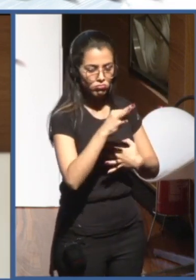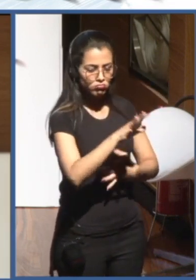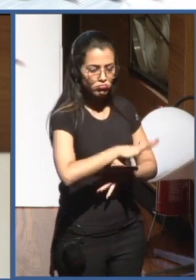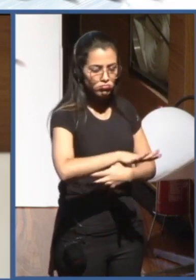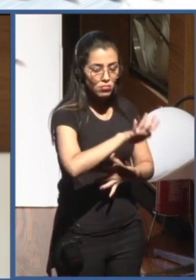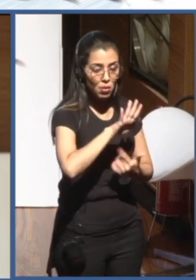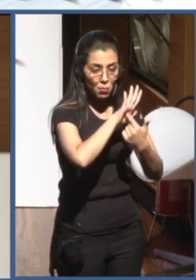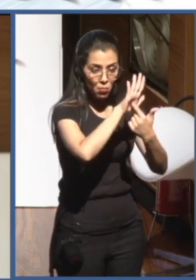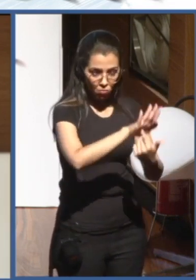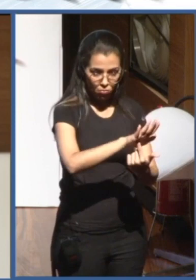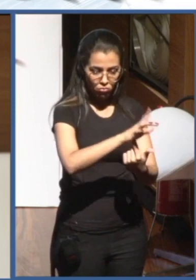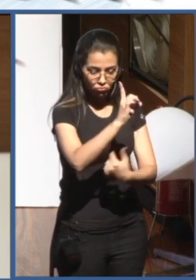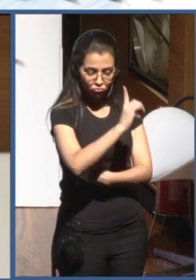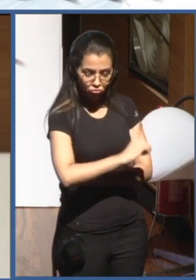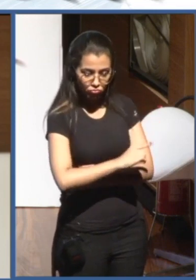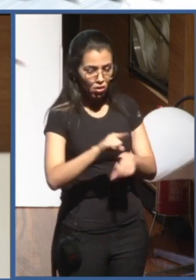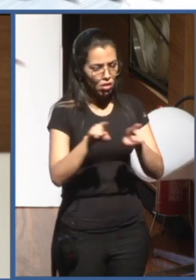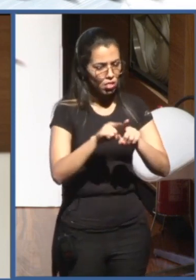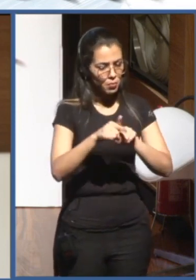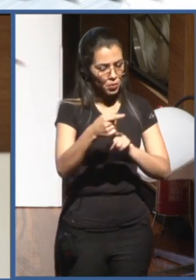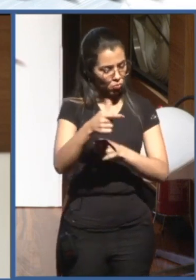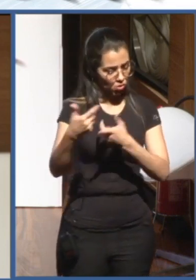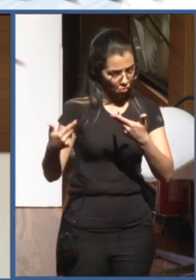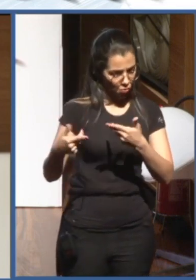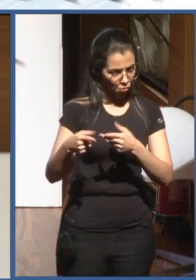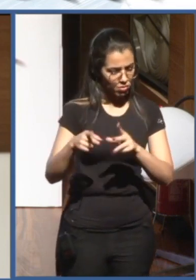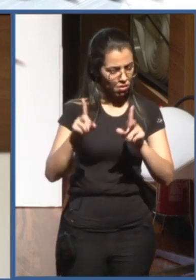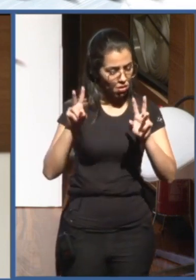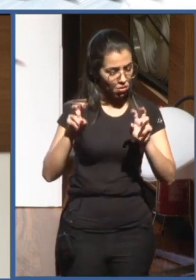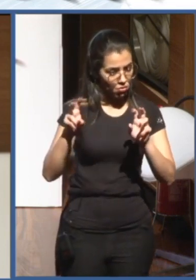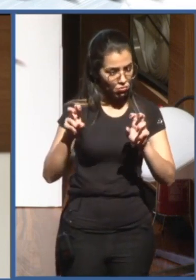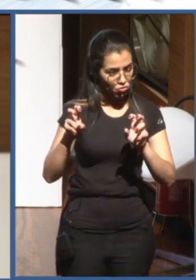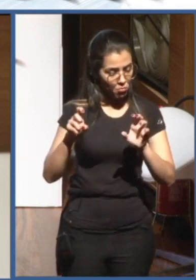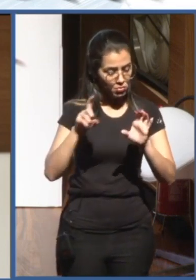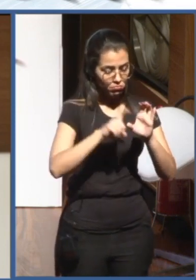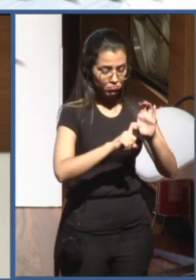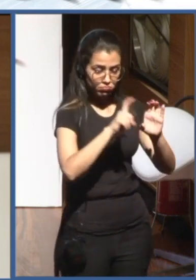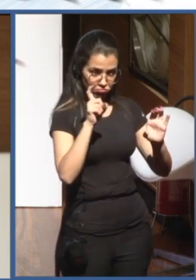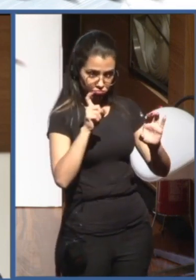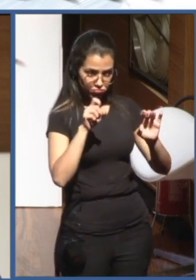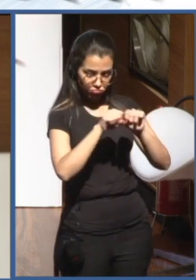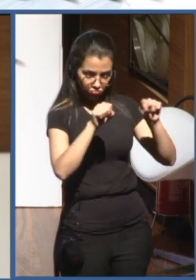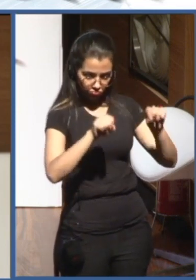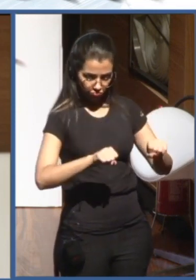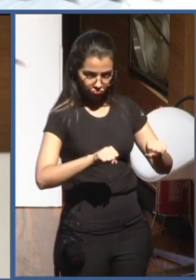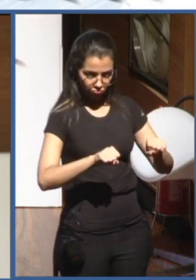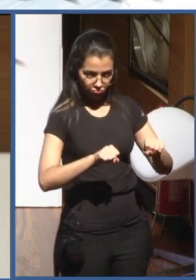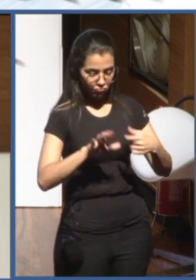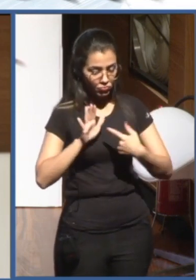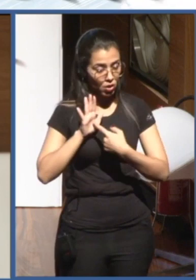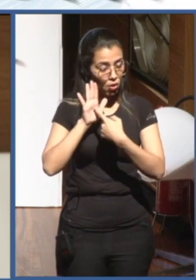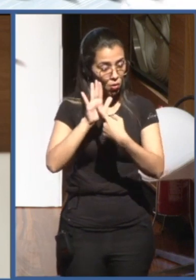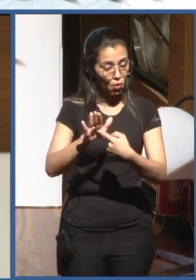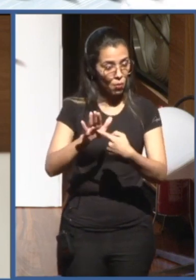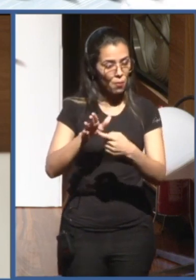is related to the autonomous system itself. This recommendation says that all autonomous systems should be